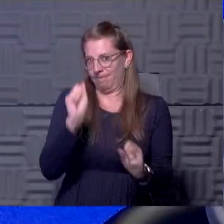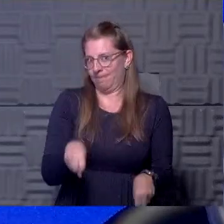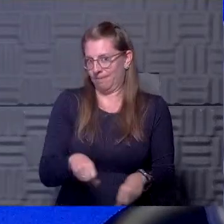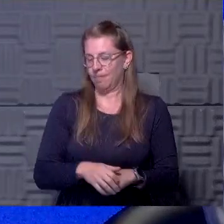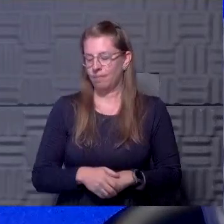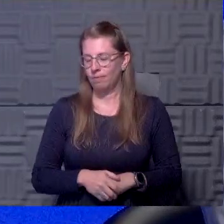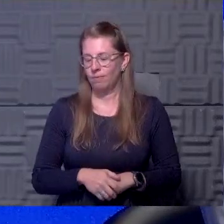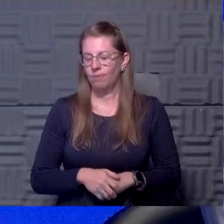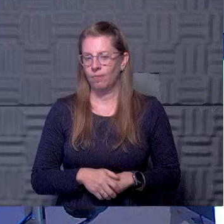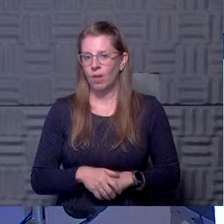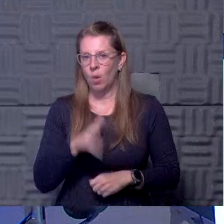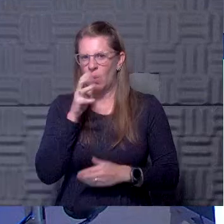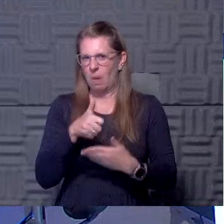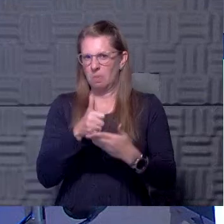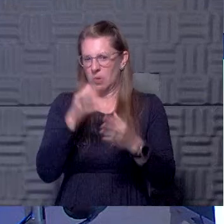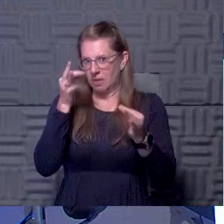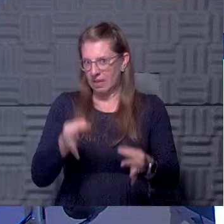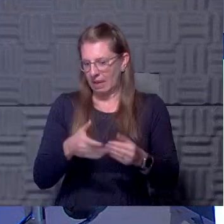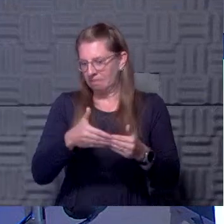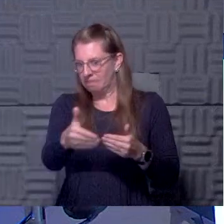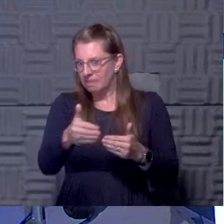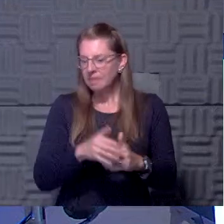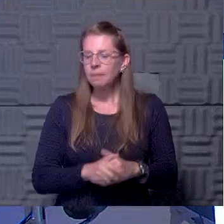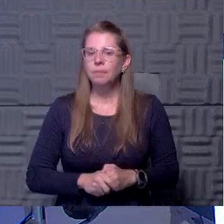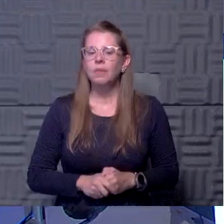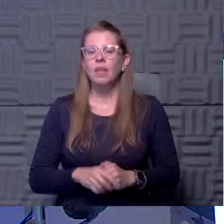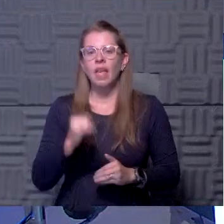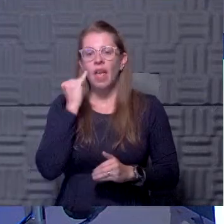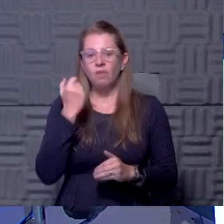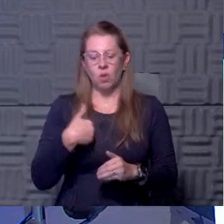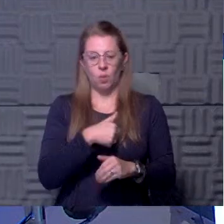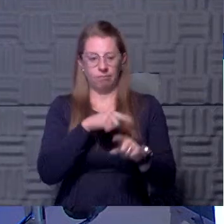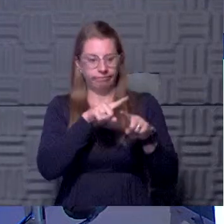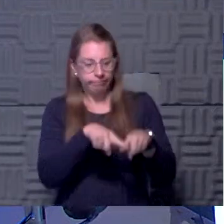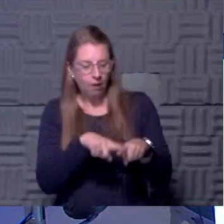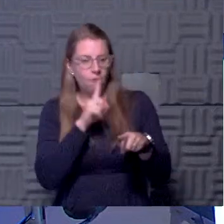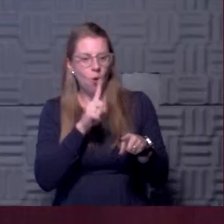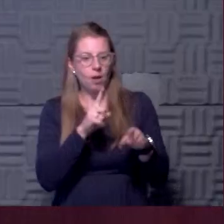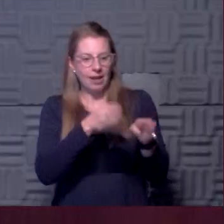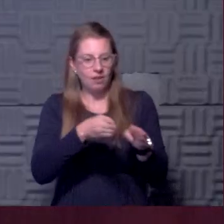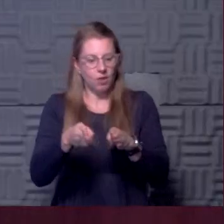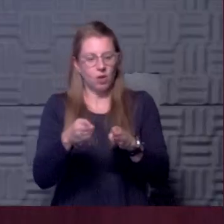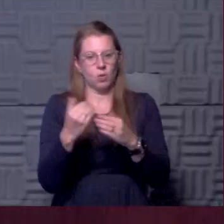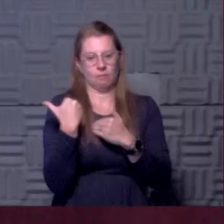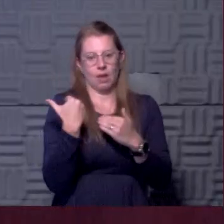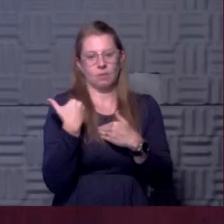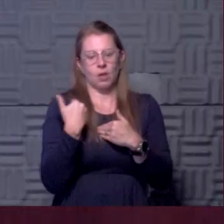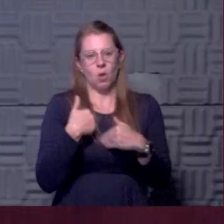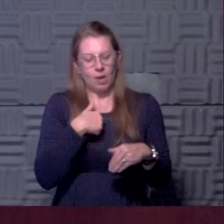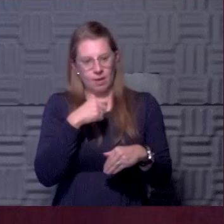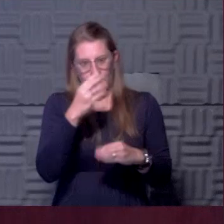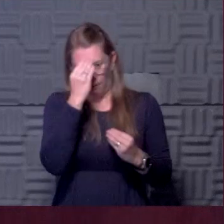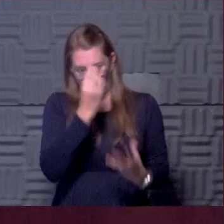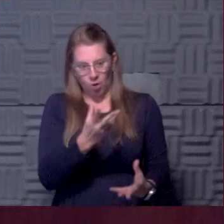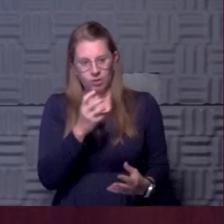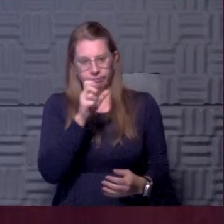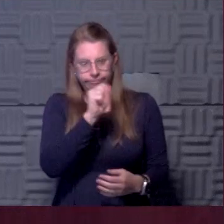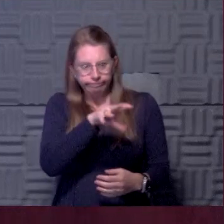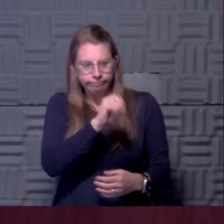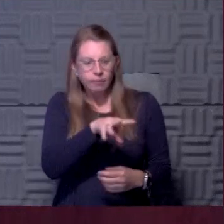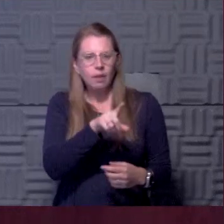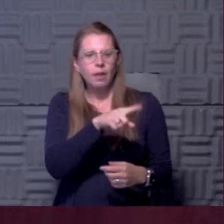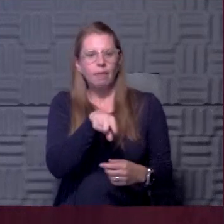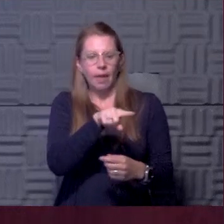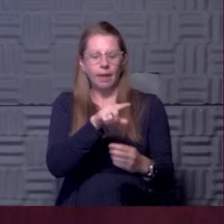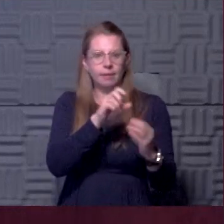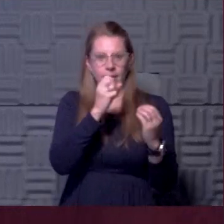make your decisions from. If we're going to be relying on folks for individual responsibility, we want to give them as much information as they can to be informed about their actions.